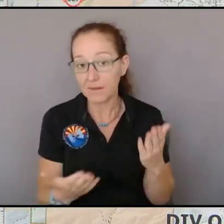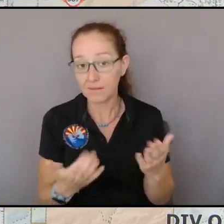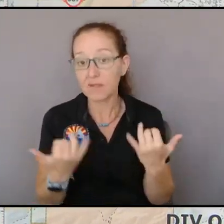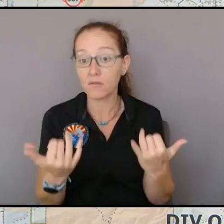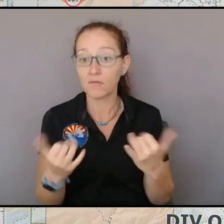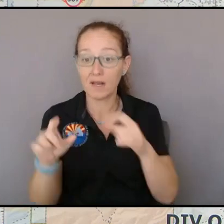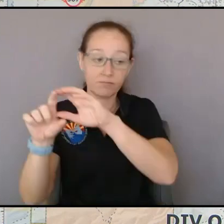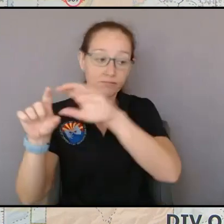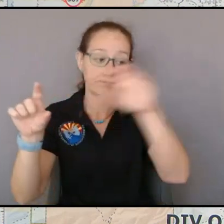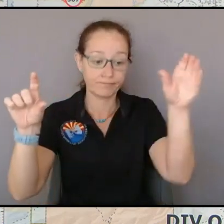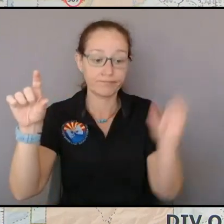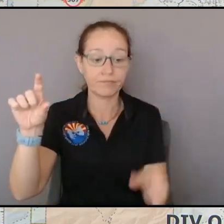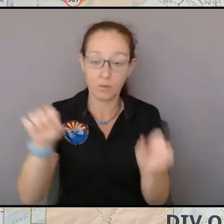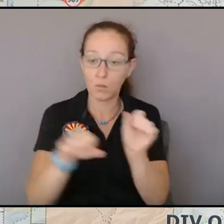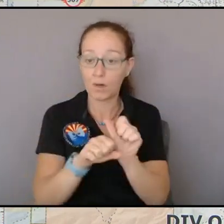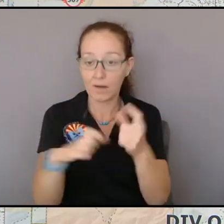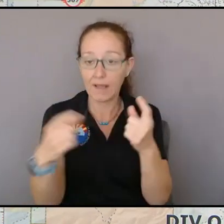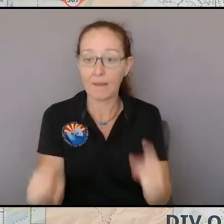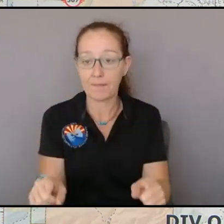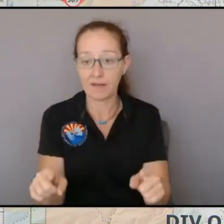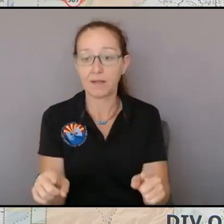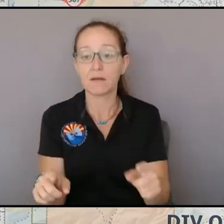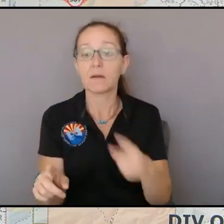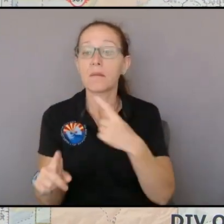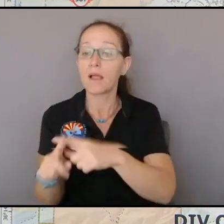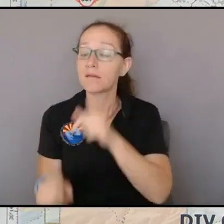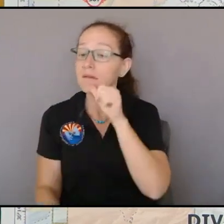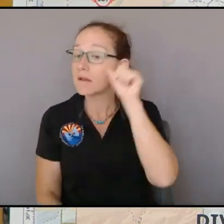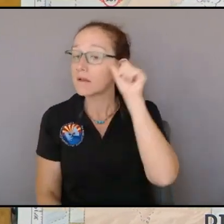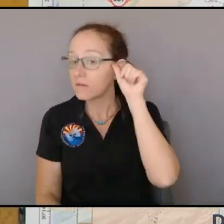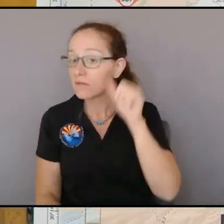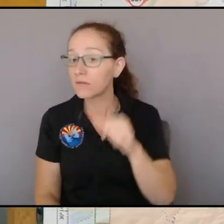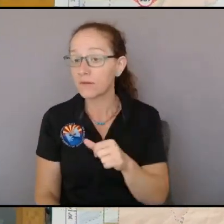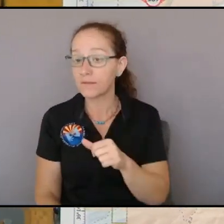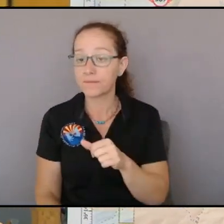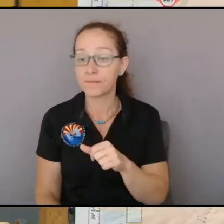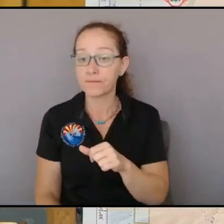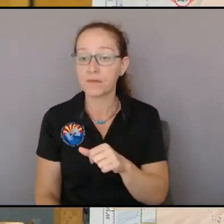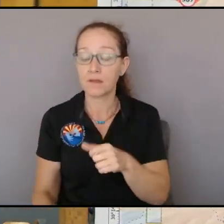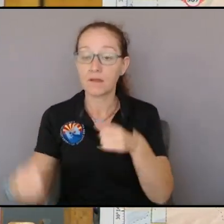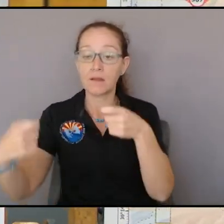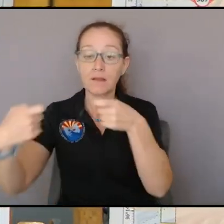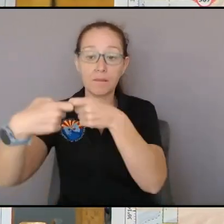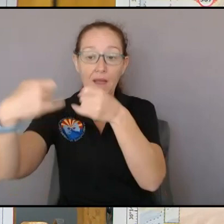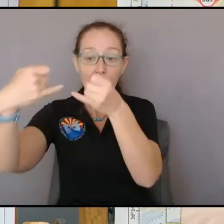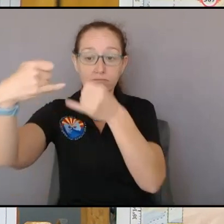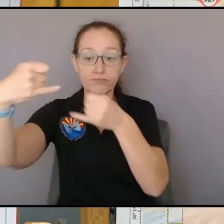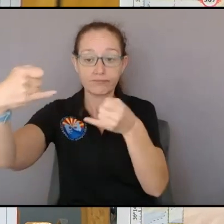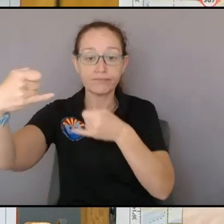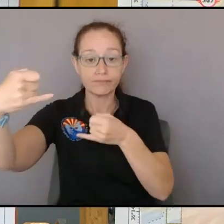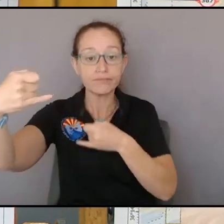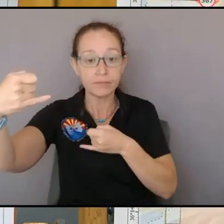the perimeter along with yesterday so the power line that feeds penasco and